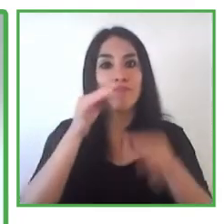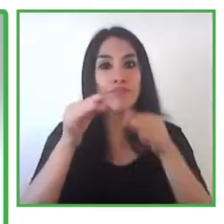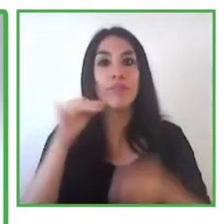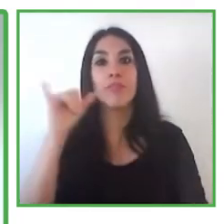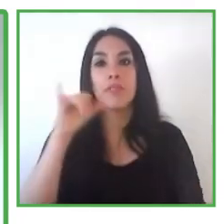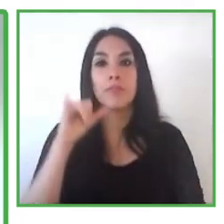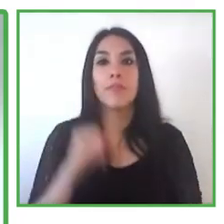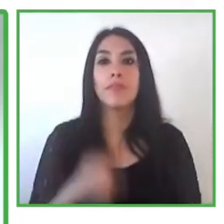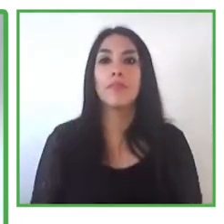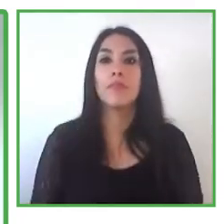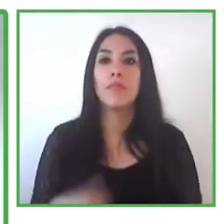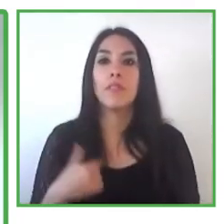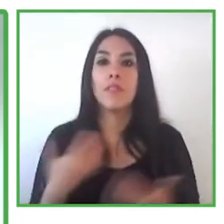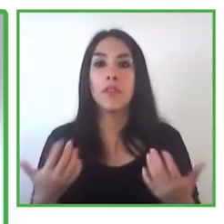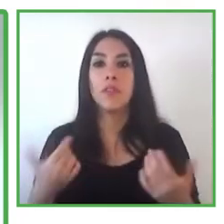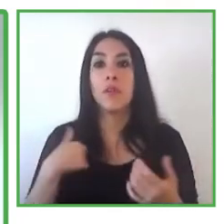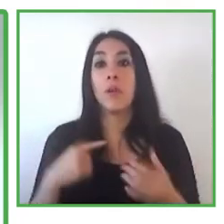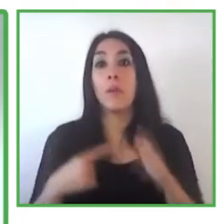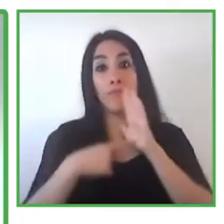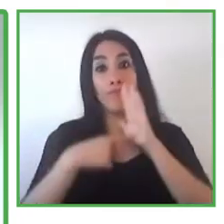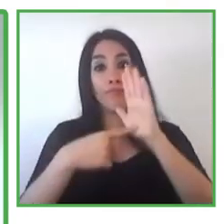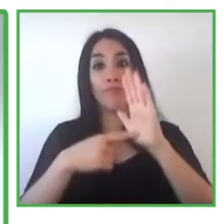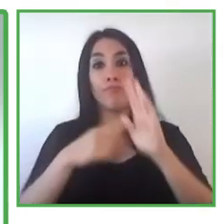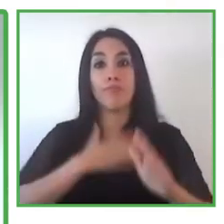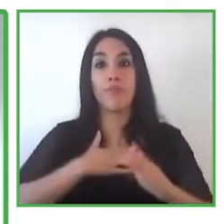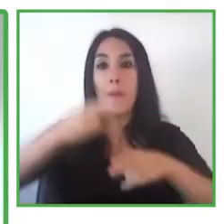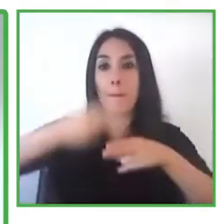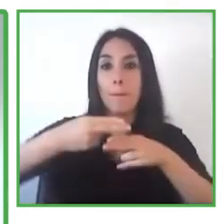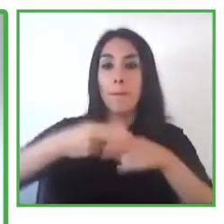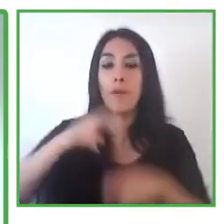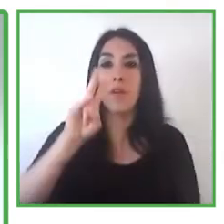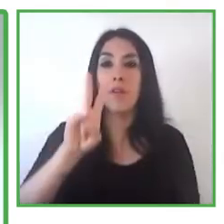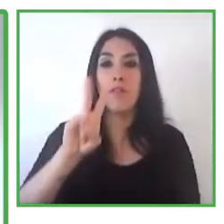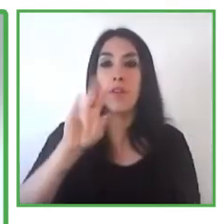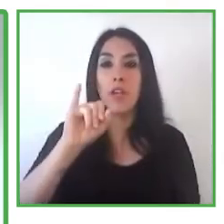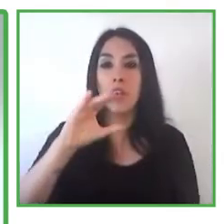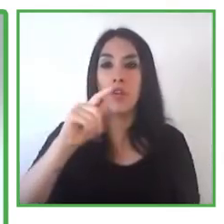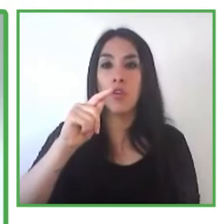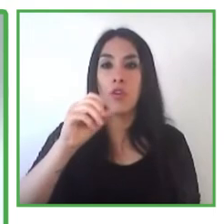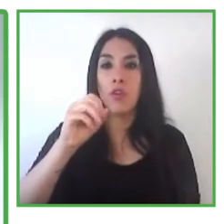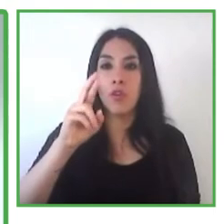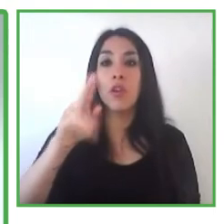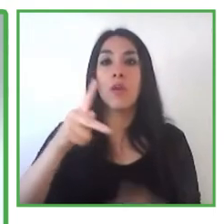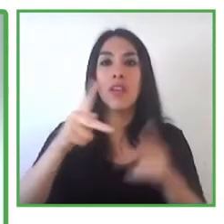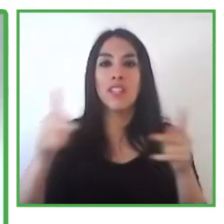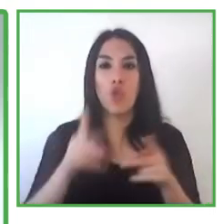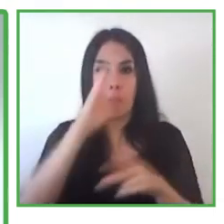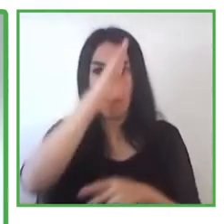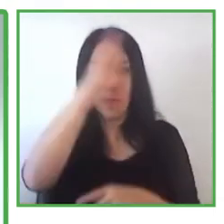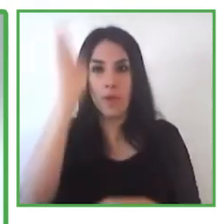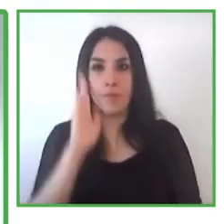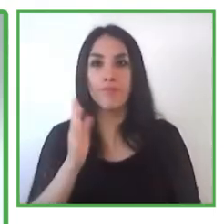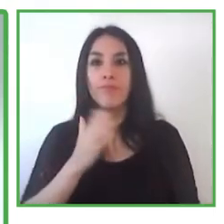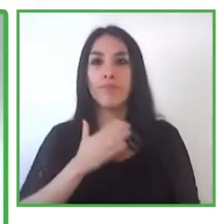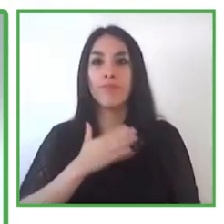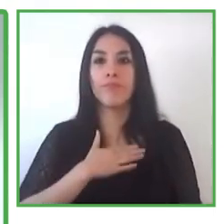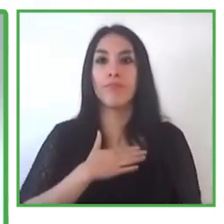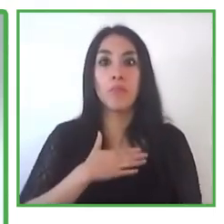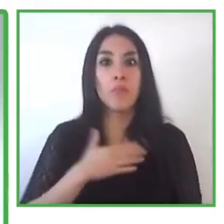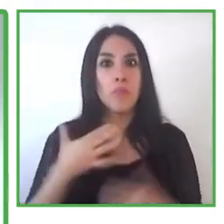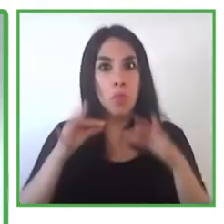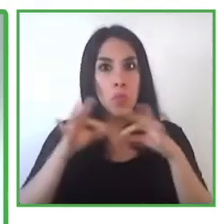is very important for the organization for the concepting um this has